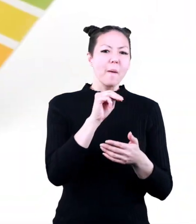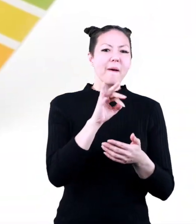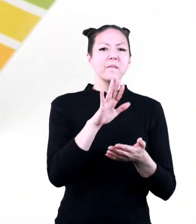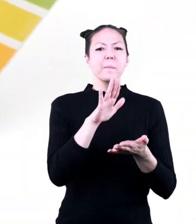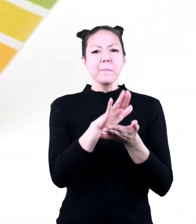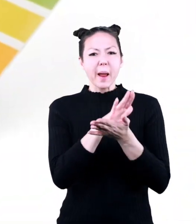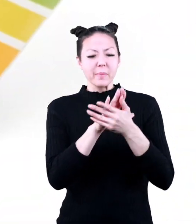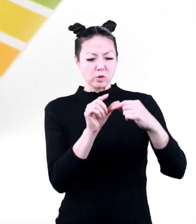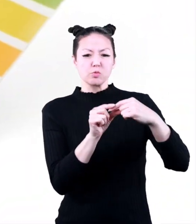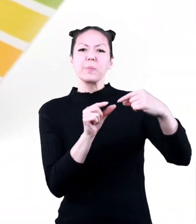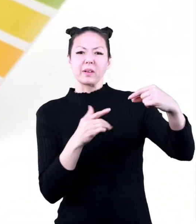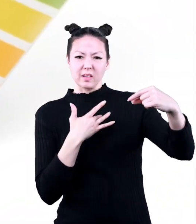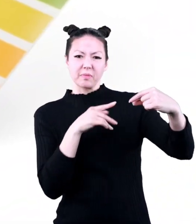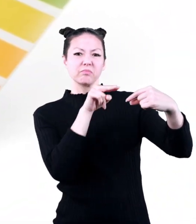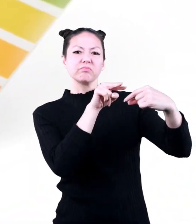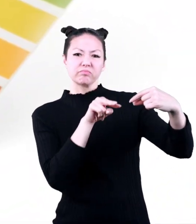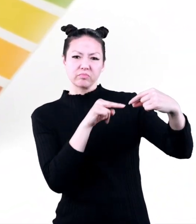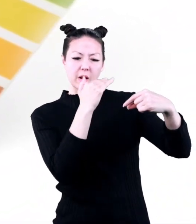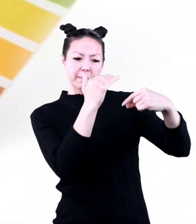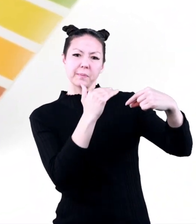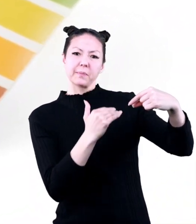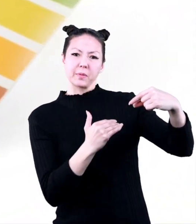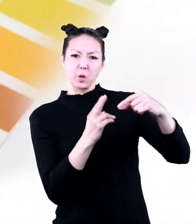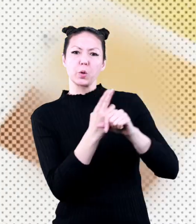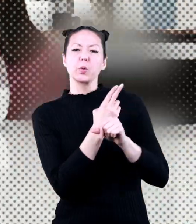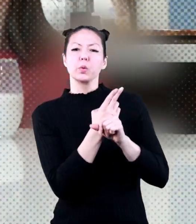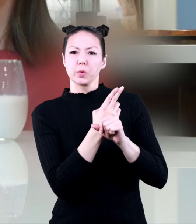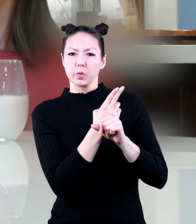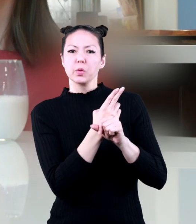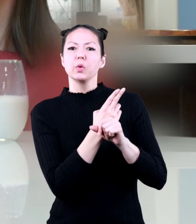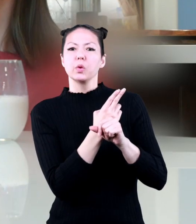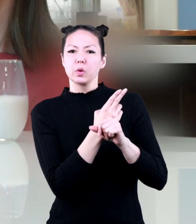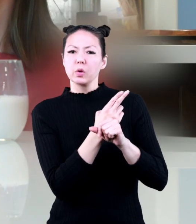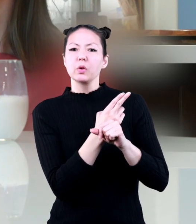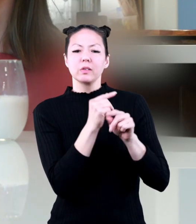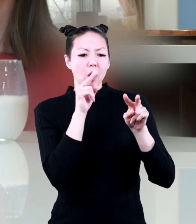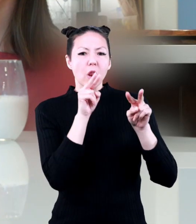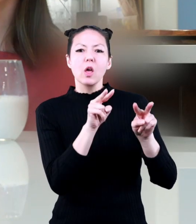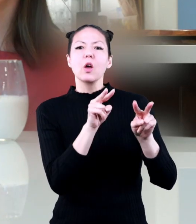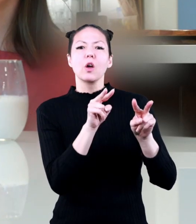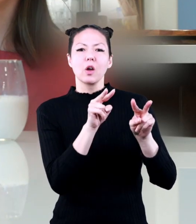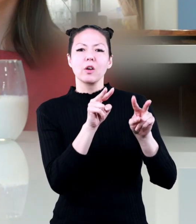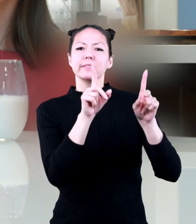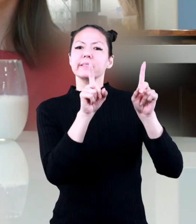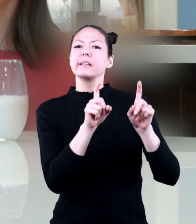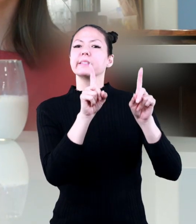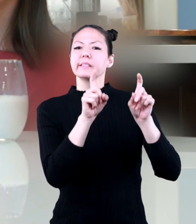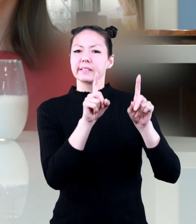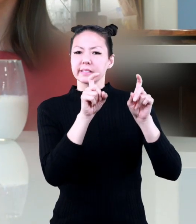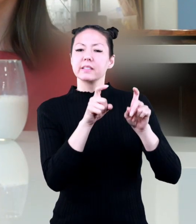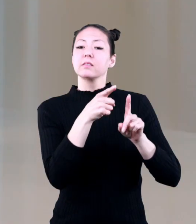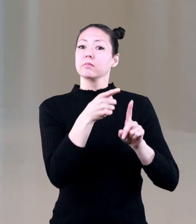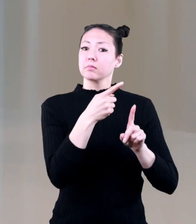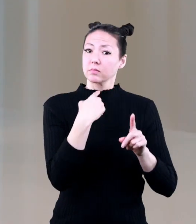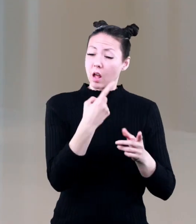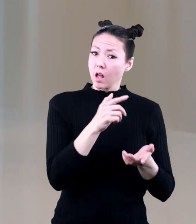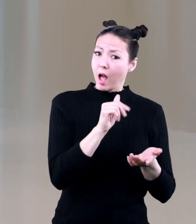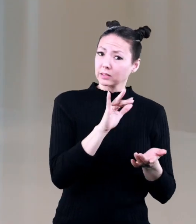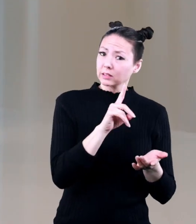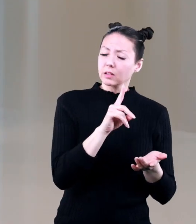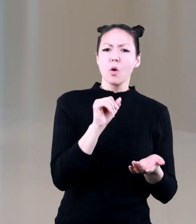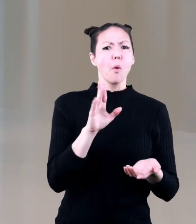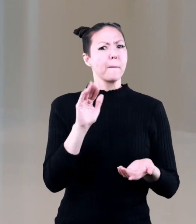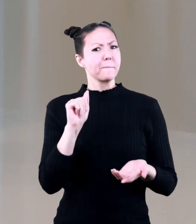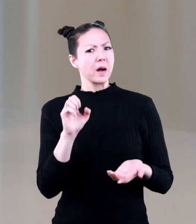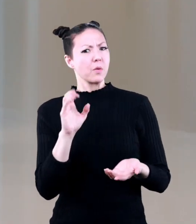the form of a paper strip called litmus paper now that we know we can use an indicator to tell if something is an